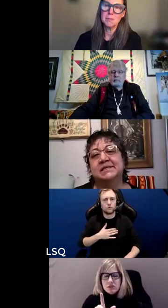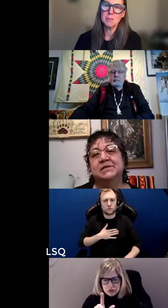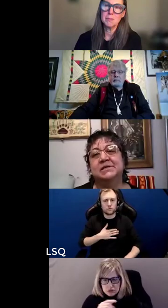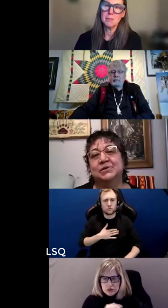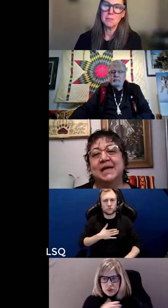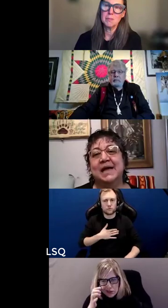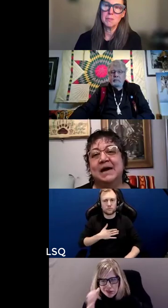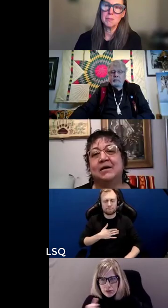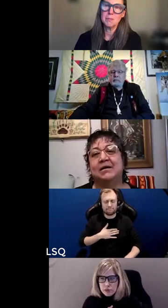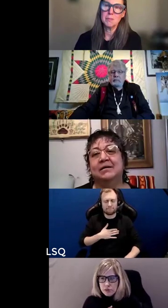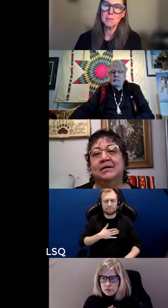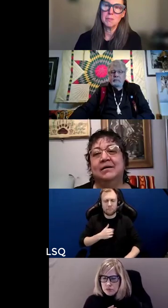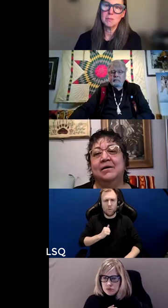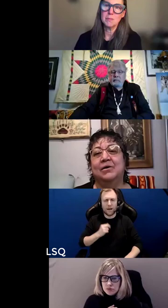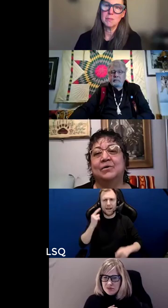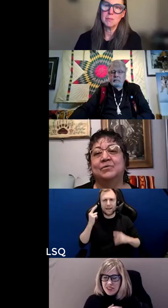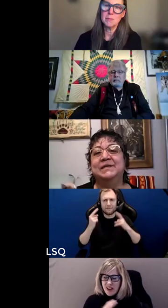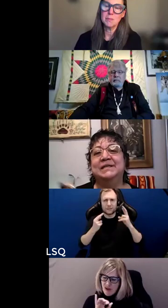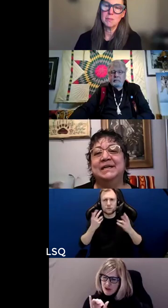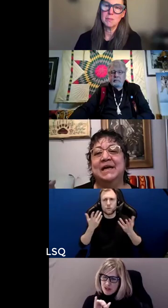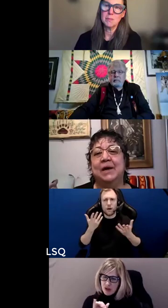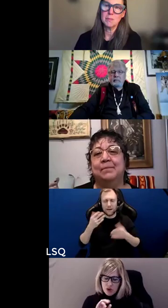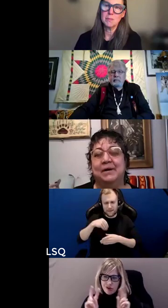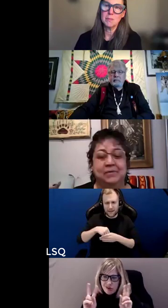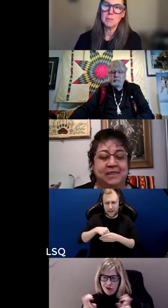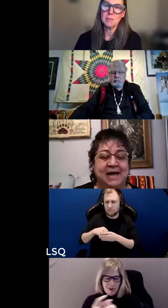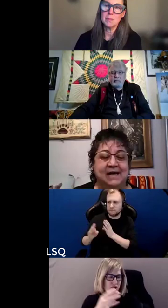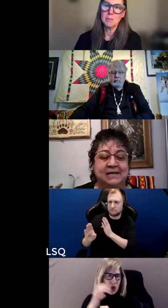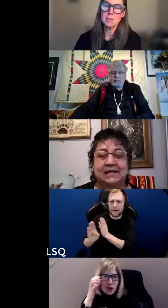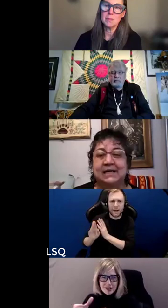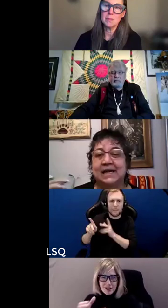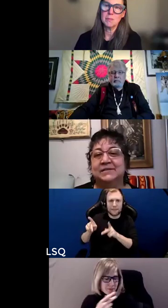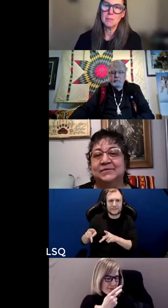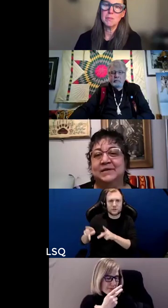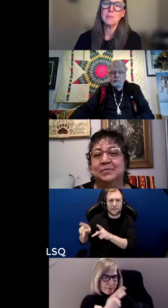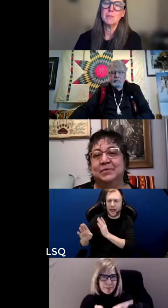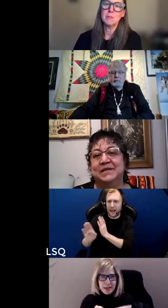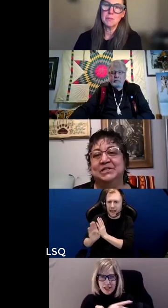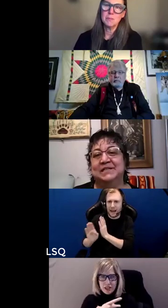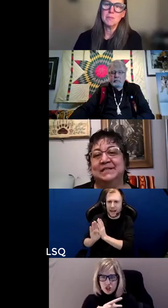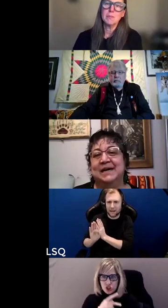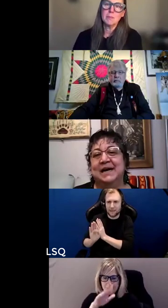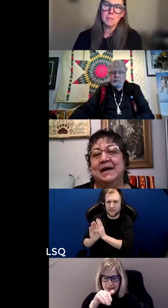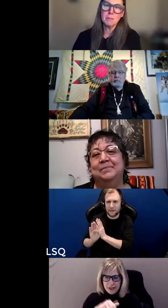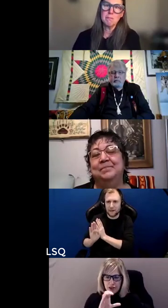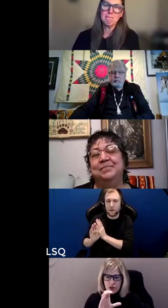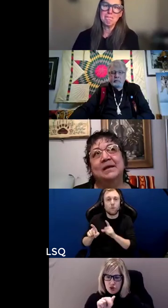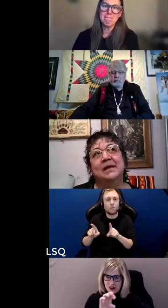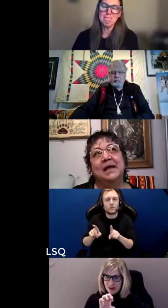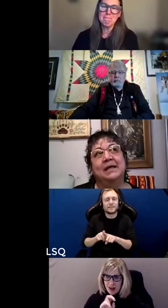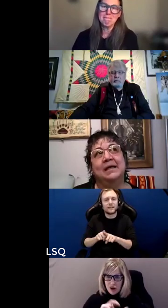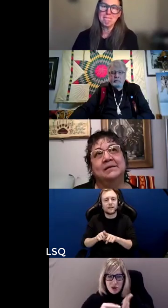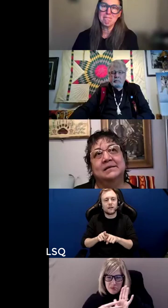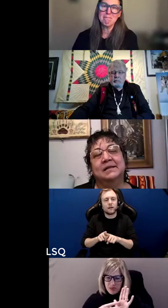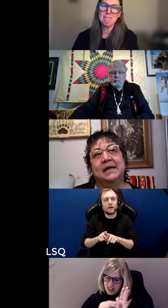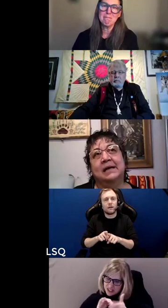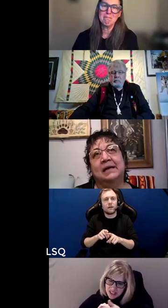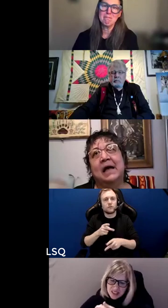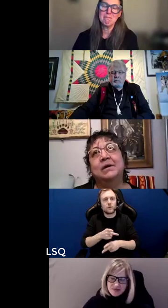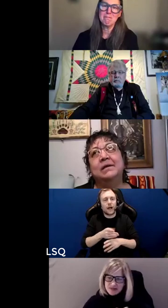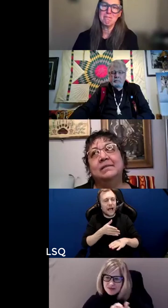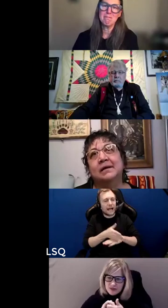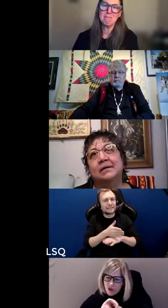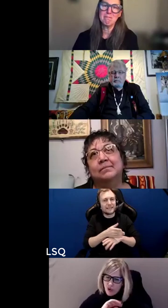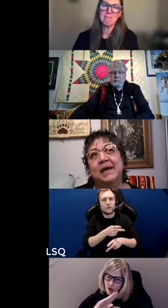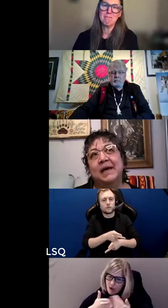patient-centered care are really about that collective liberation um and that